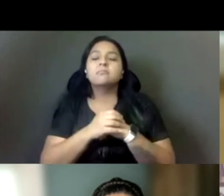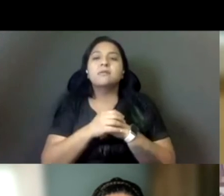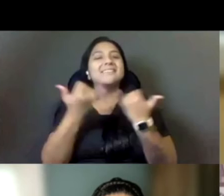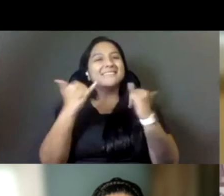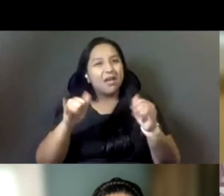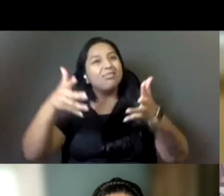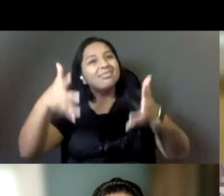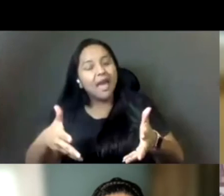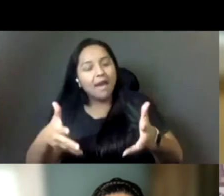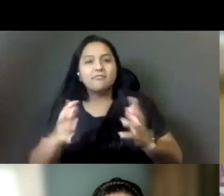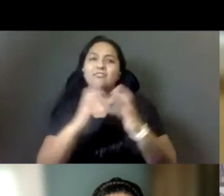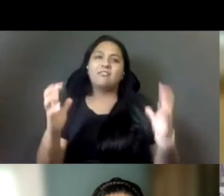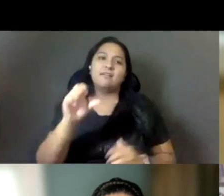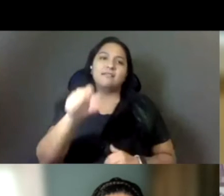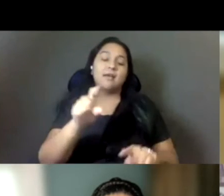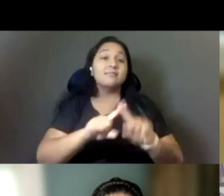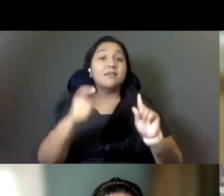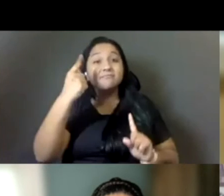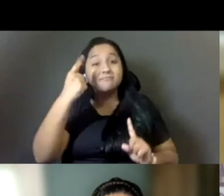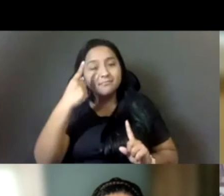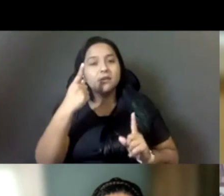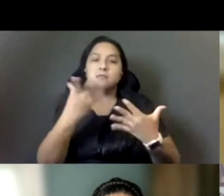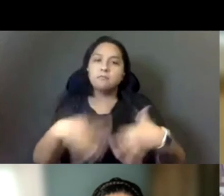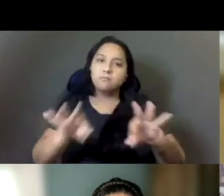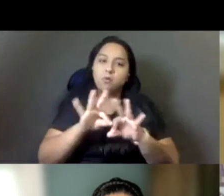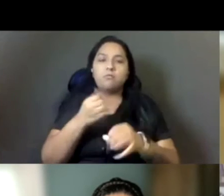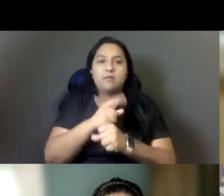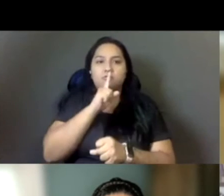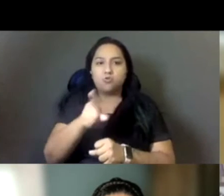but that only gets done if we make sure that the recall fails.